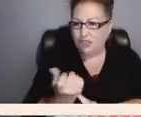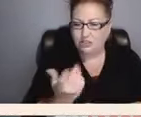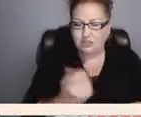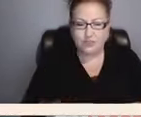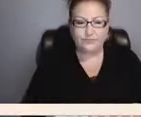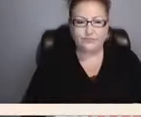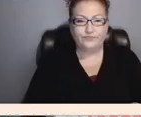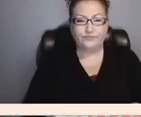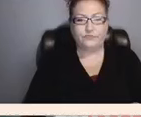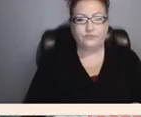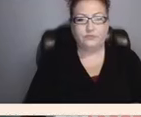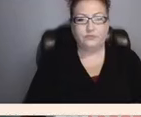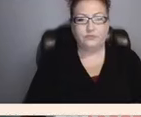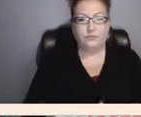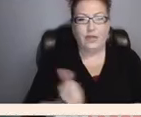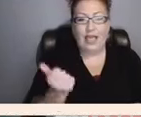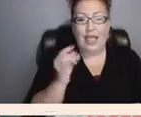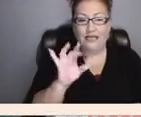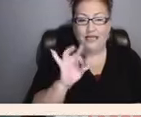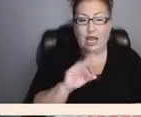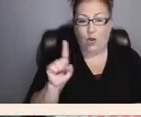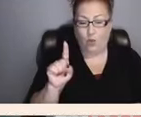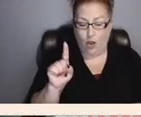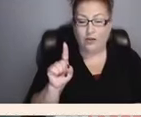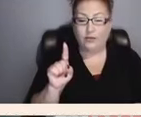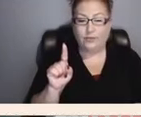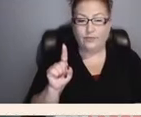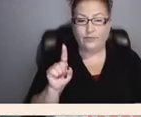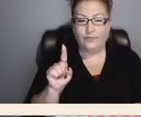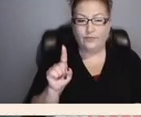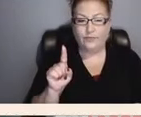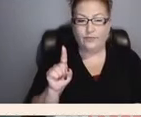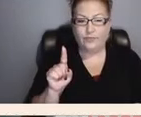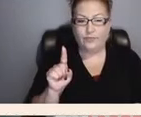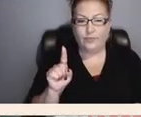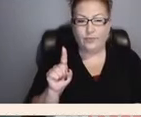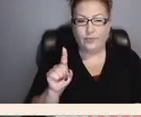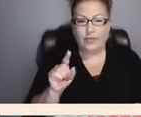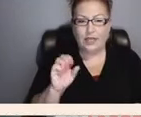In 1881, Sigmund Freud,